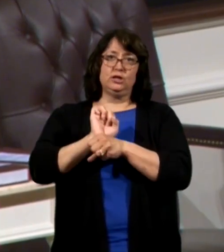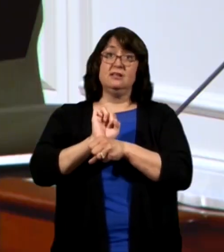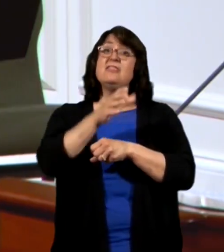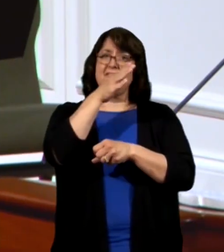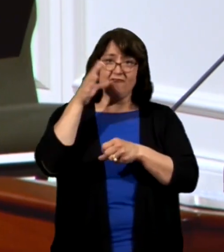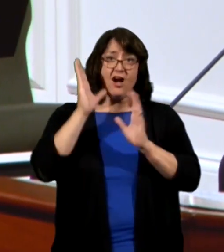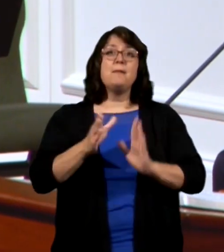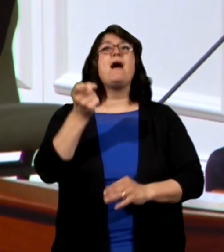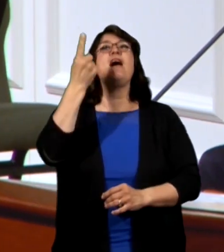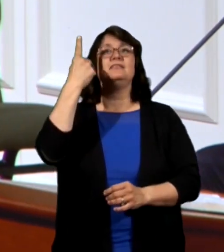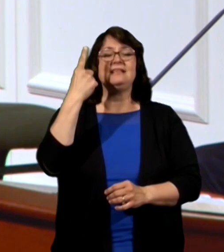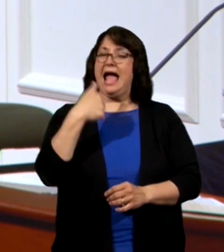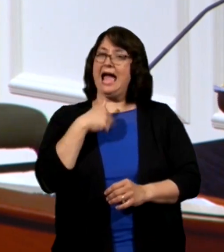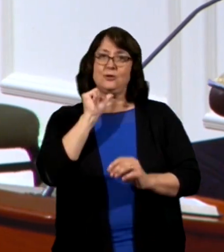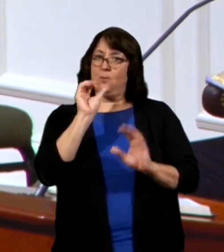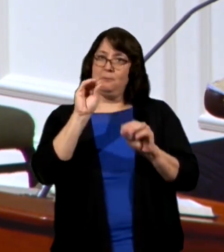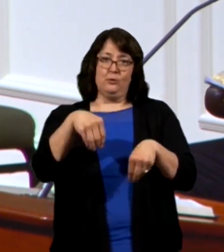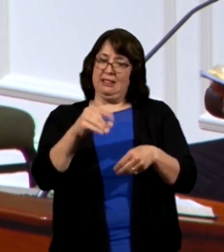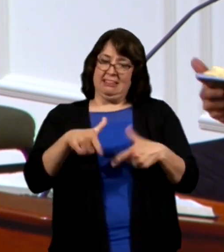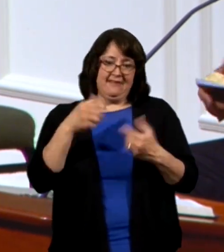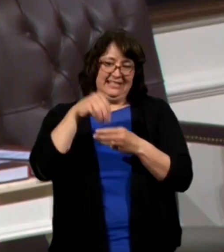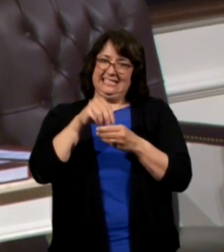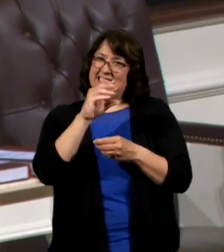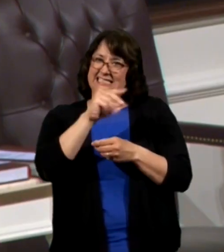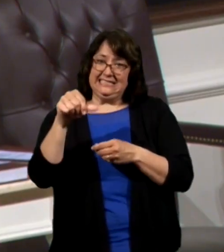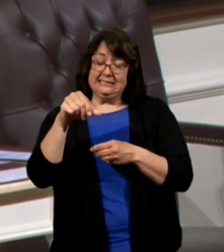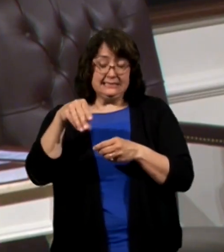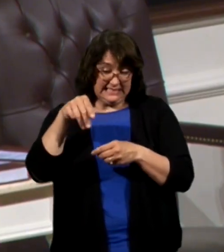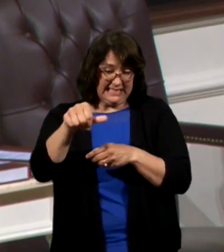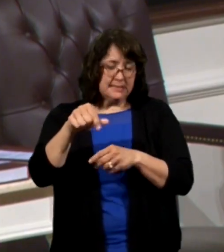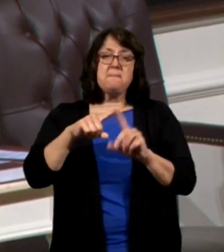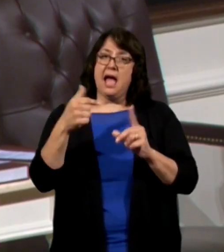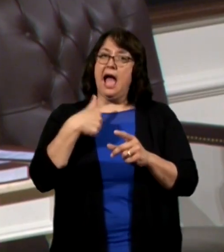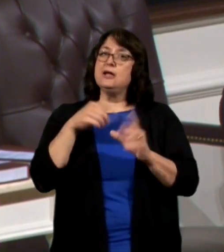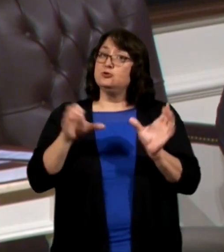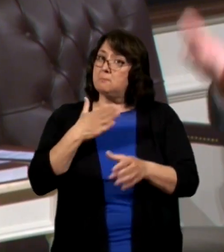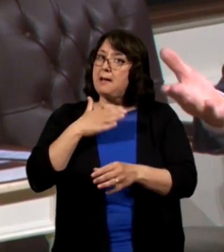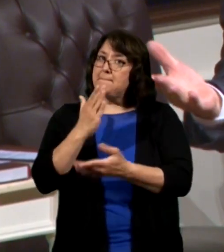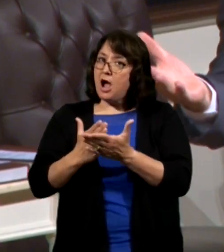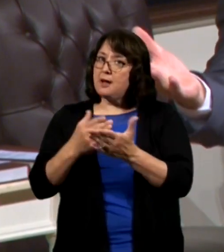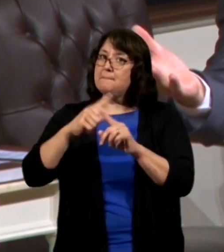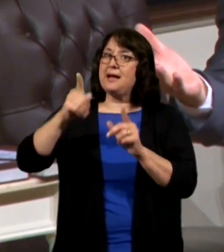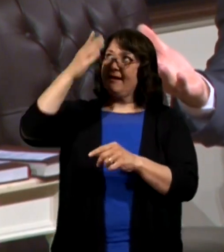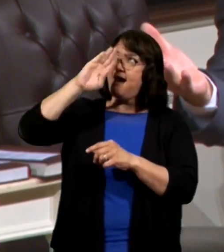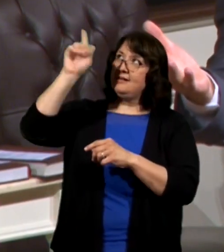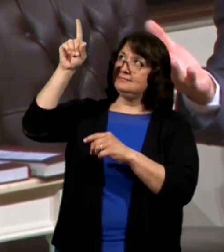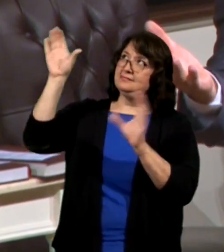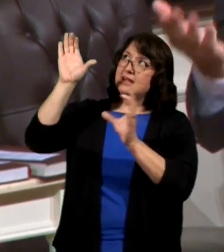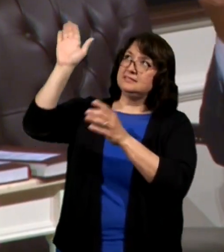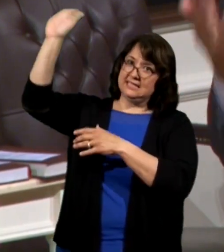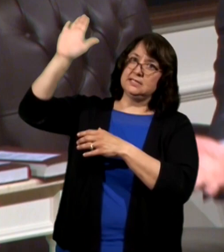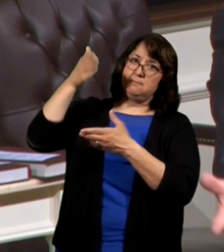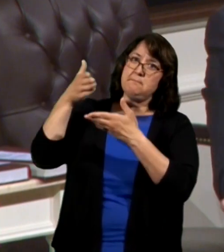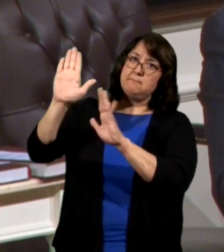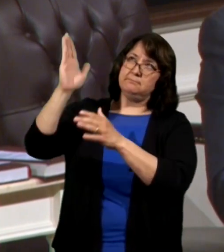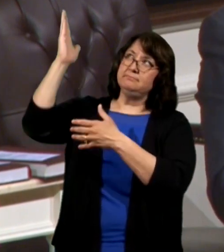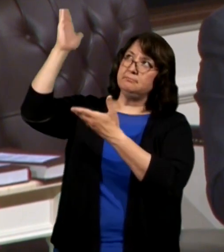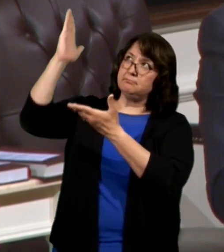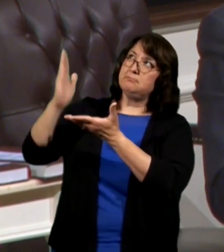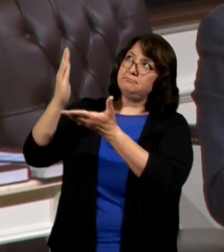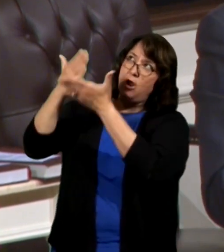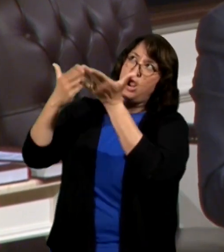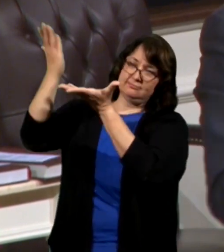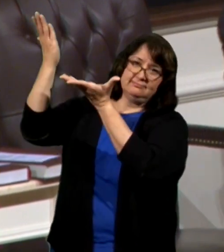gets that. I don't put the life in the seed. I do my part. But God does his part. It's a divine